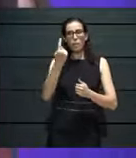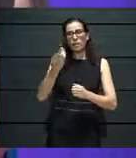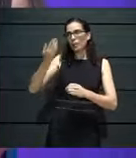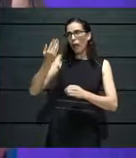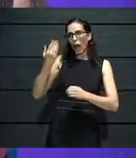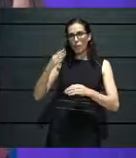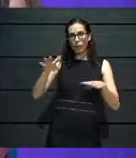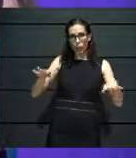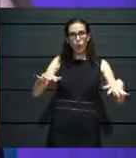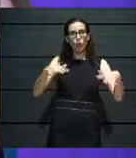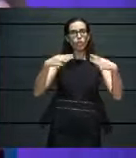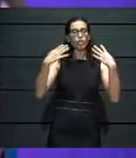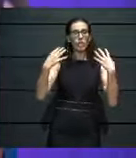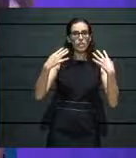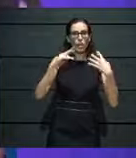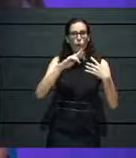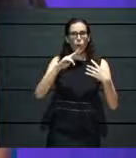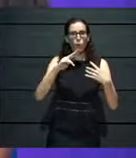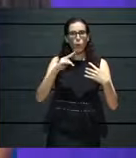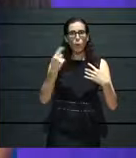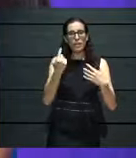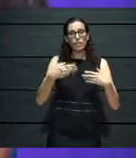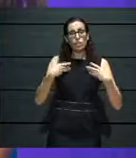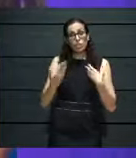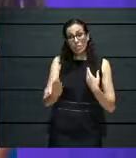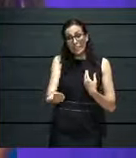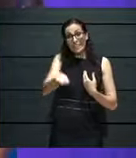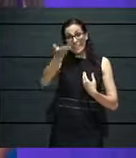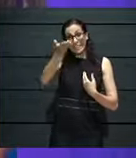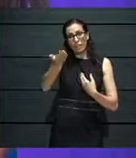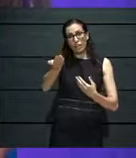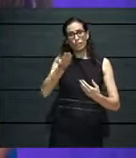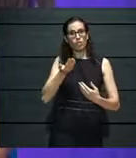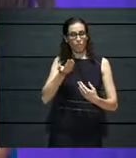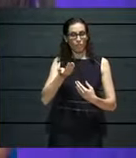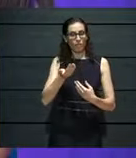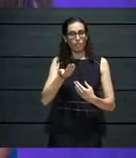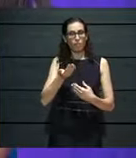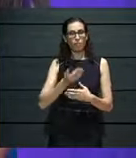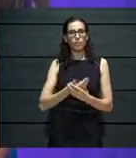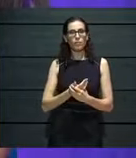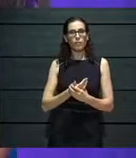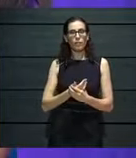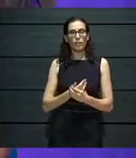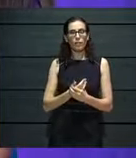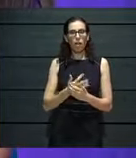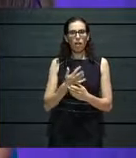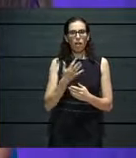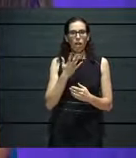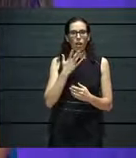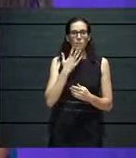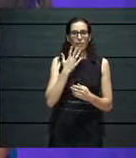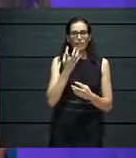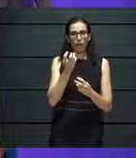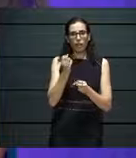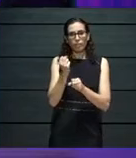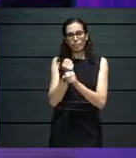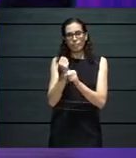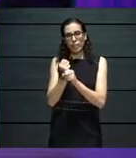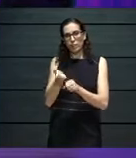So, how do you do that, particularly when then tapping into the digital sphere?